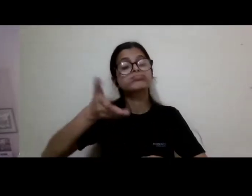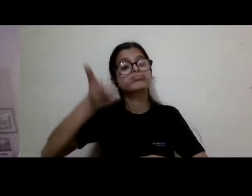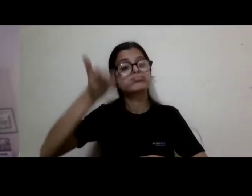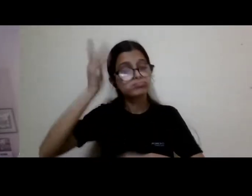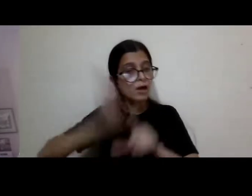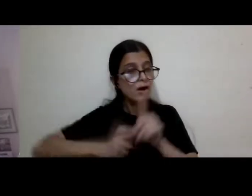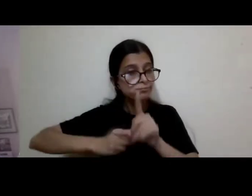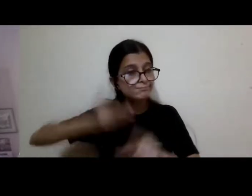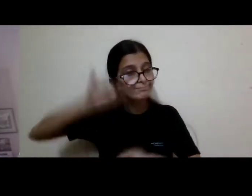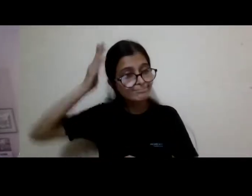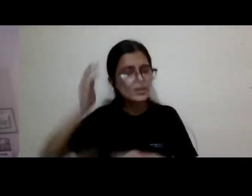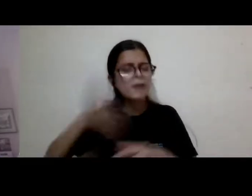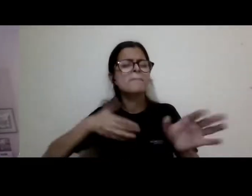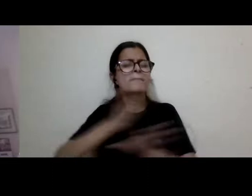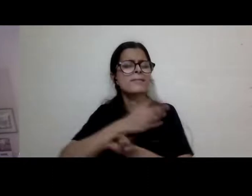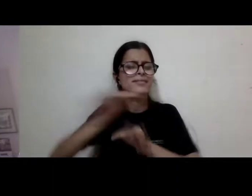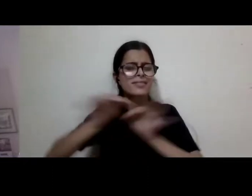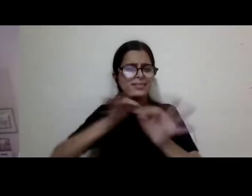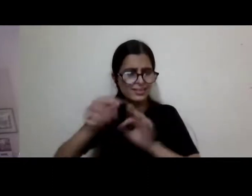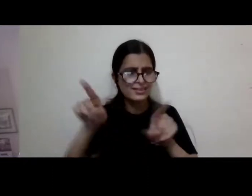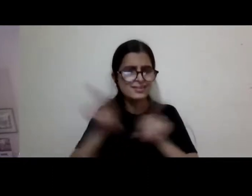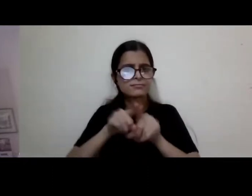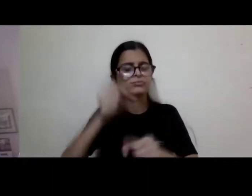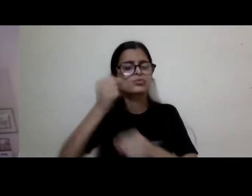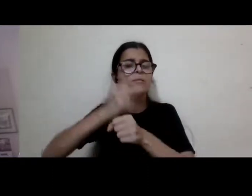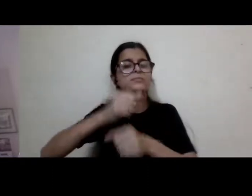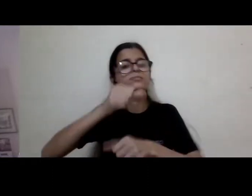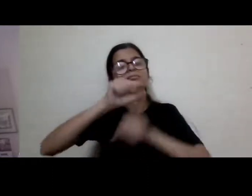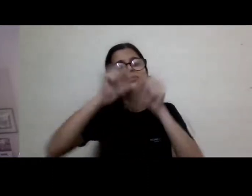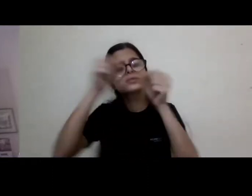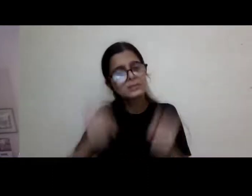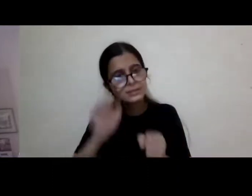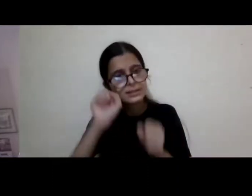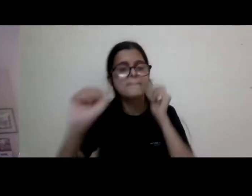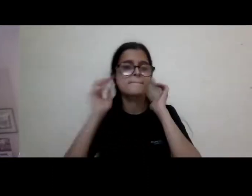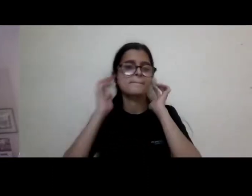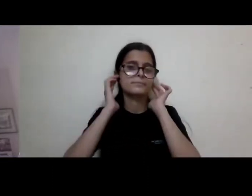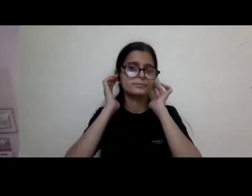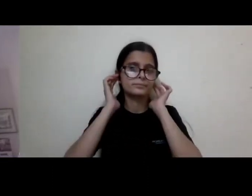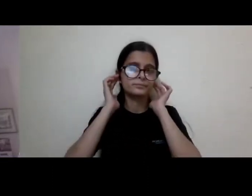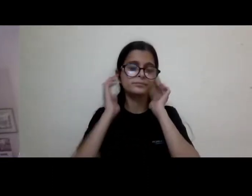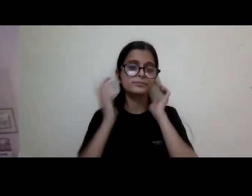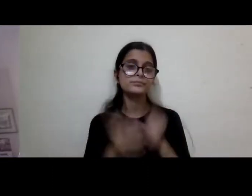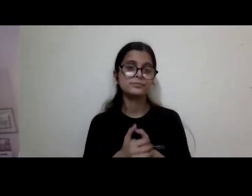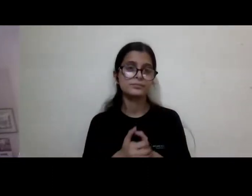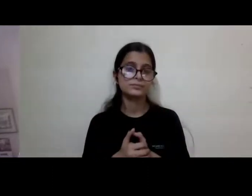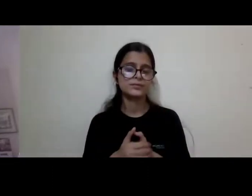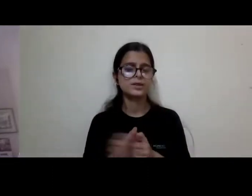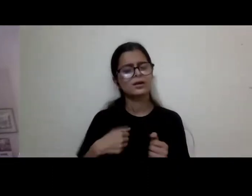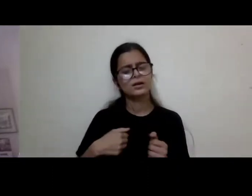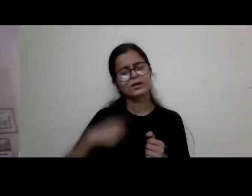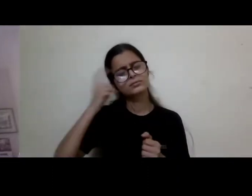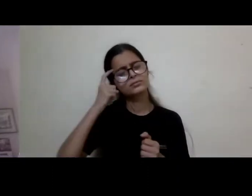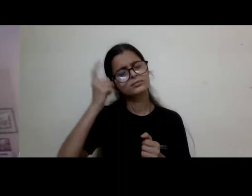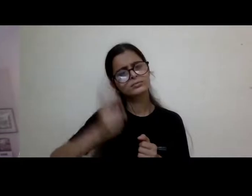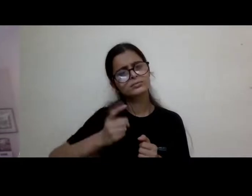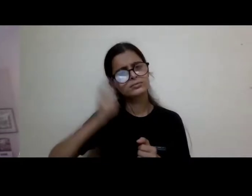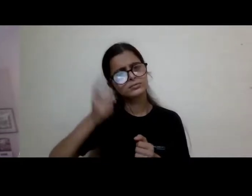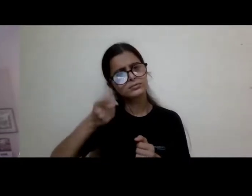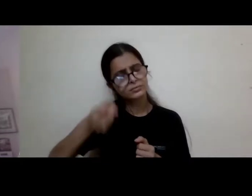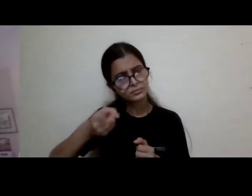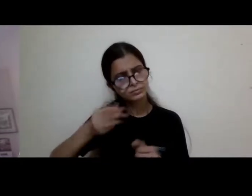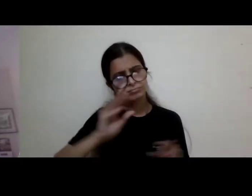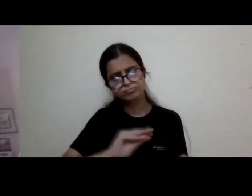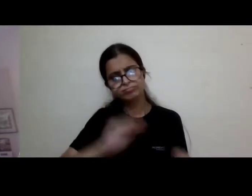poverty and that's like, that's with government assistance. So, um, so I think that, that, you know, the shift to the